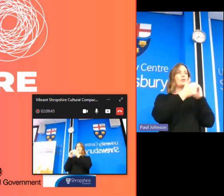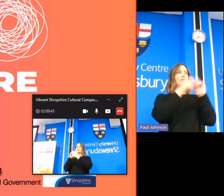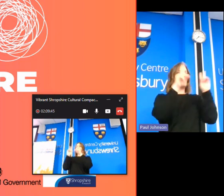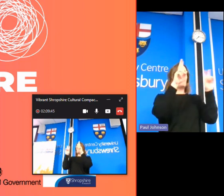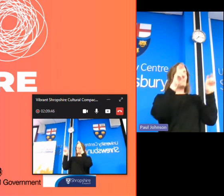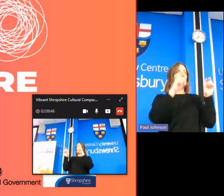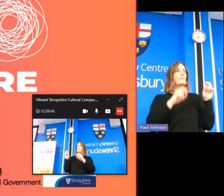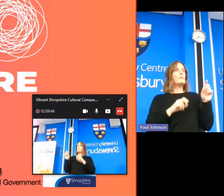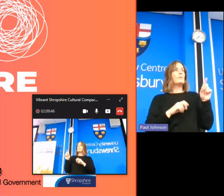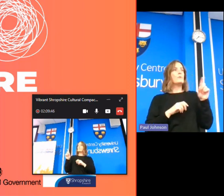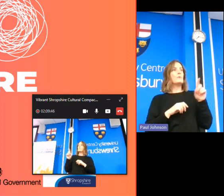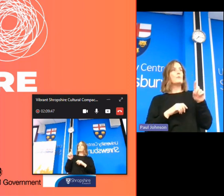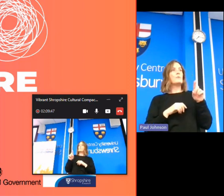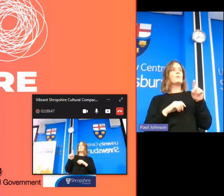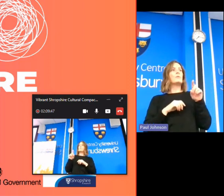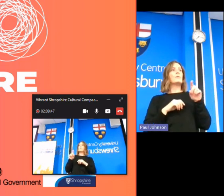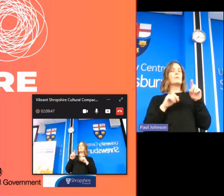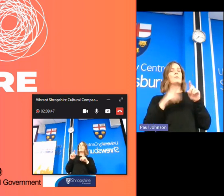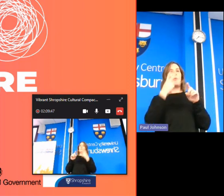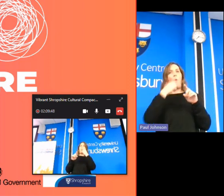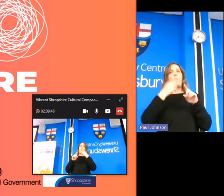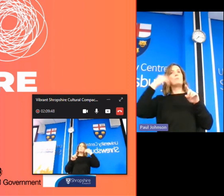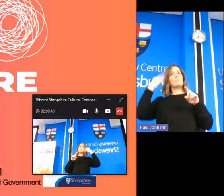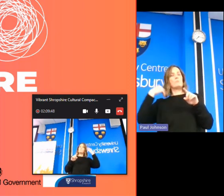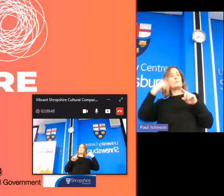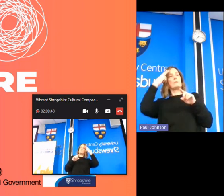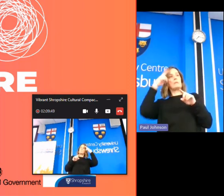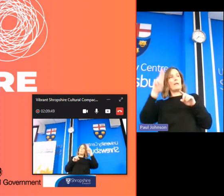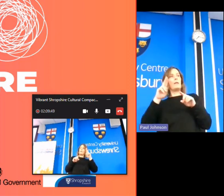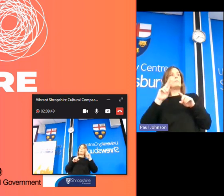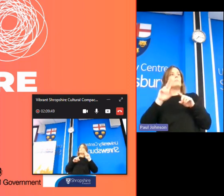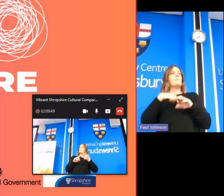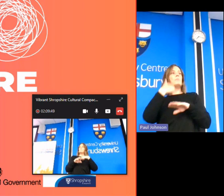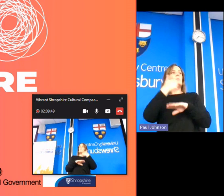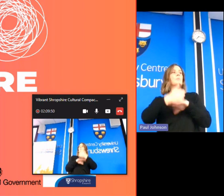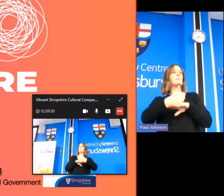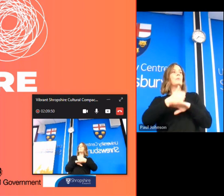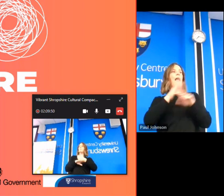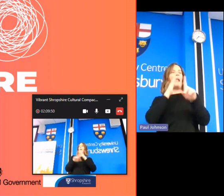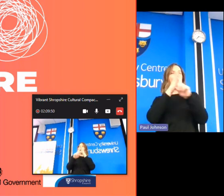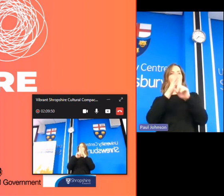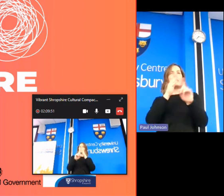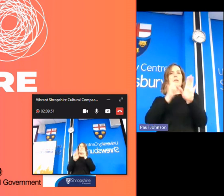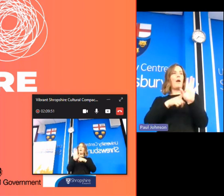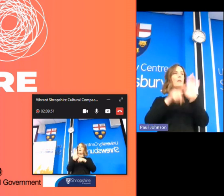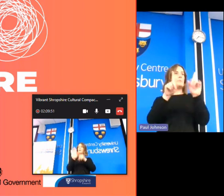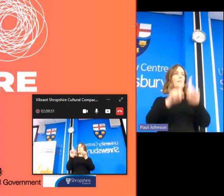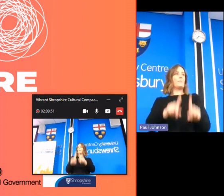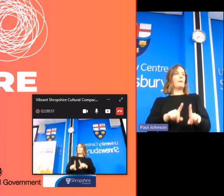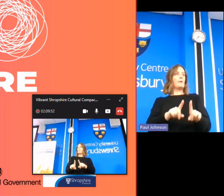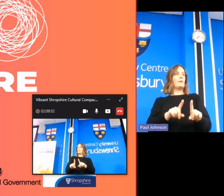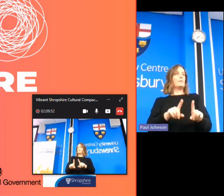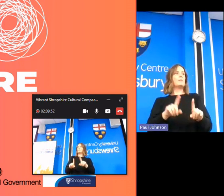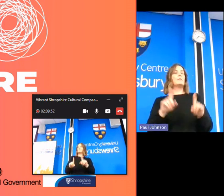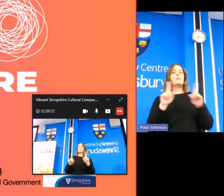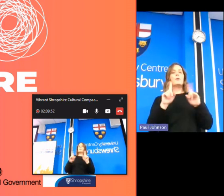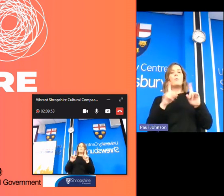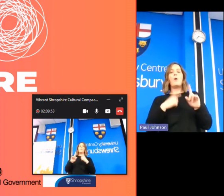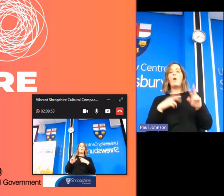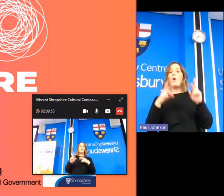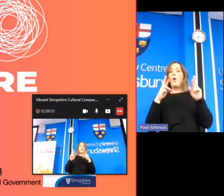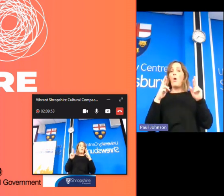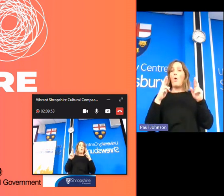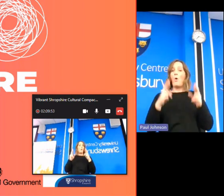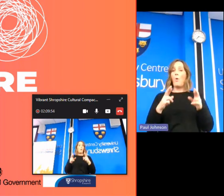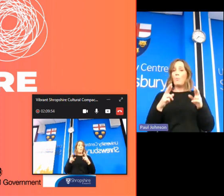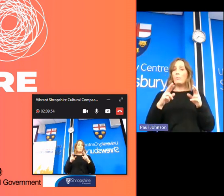the porch consortium yeah thank you mainly based um yeah and what we're hoping is that in this